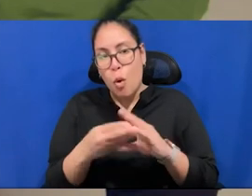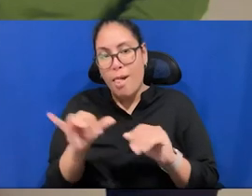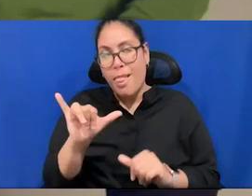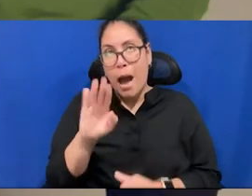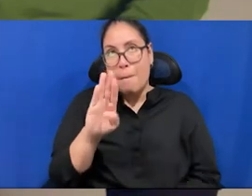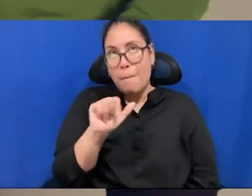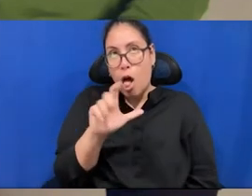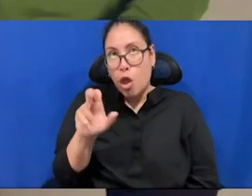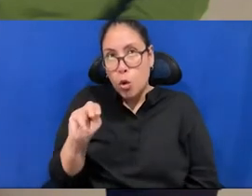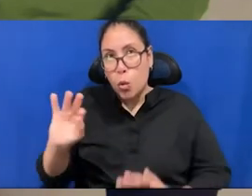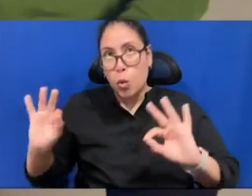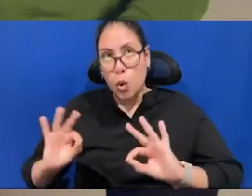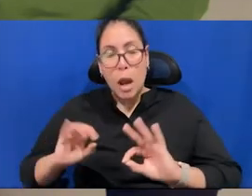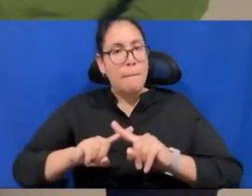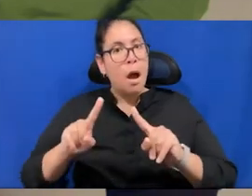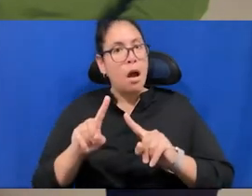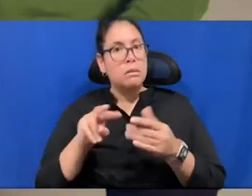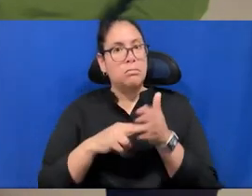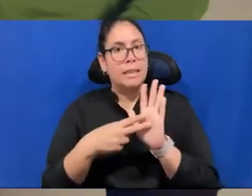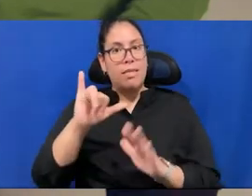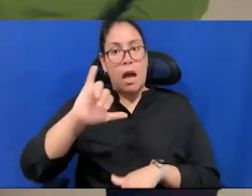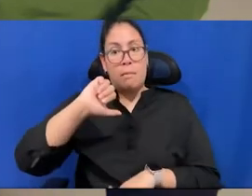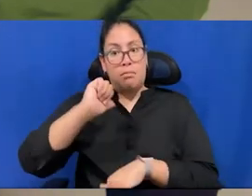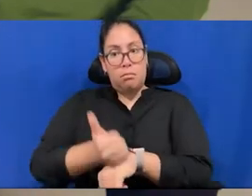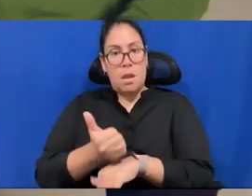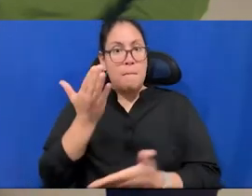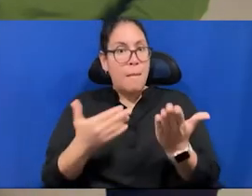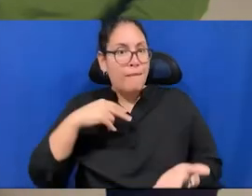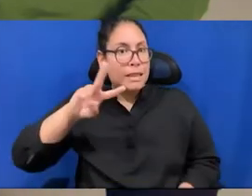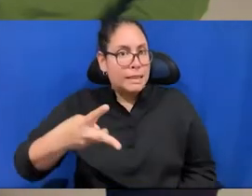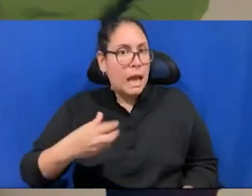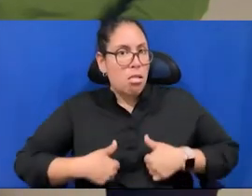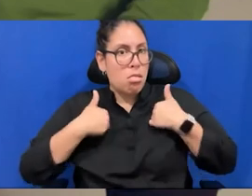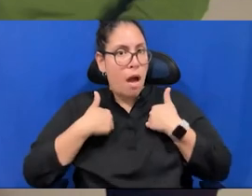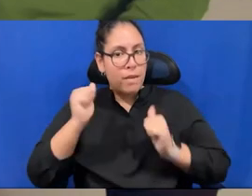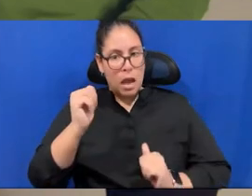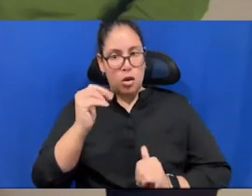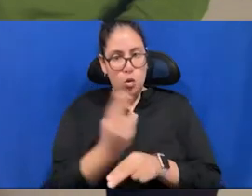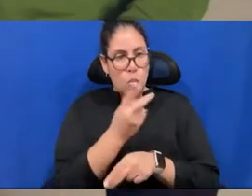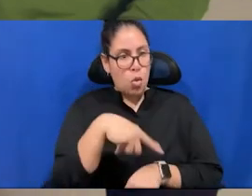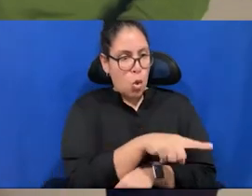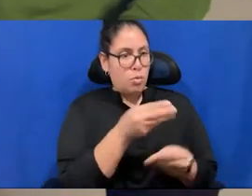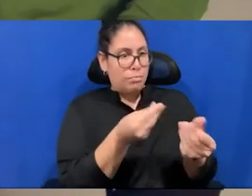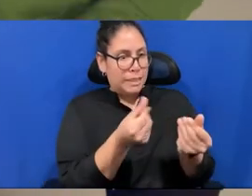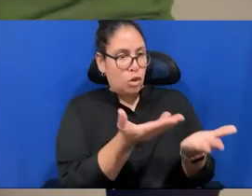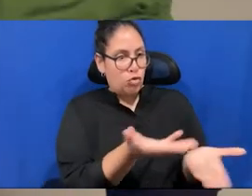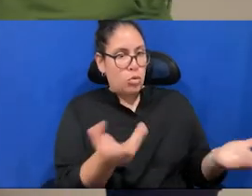built within the mind that it might have a second life. And hopefully we can bring it to certain extent. And thank you.